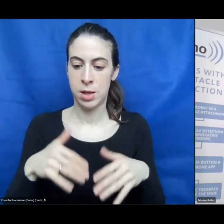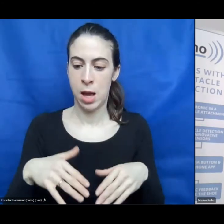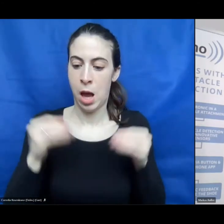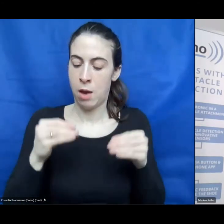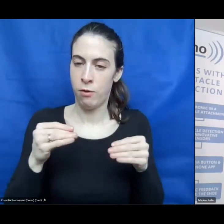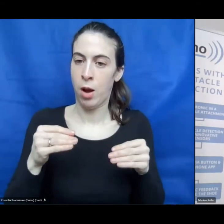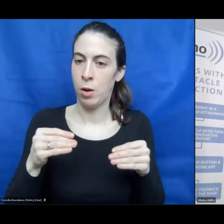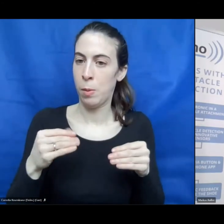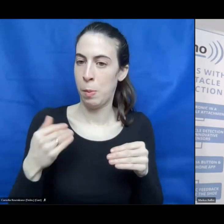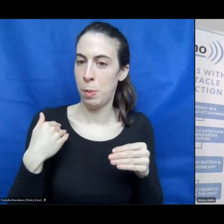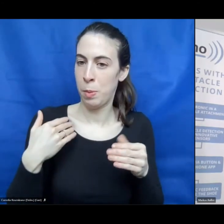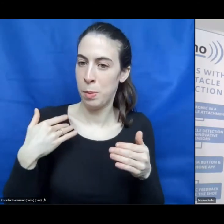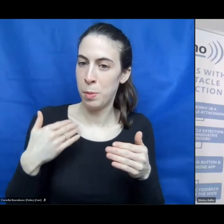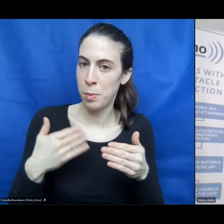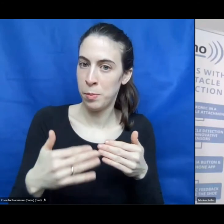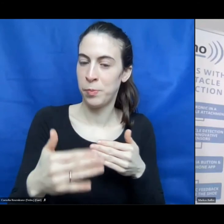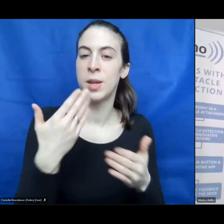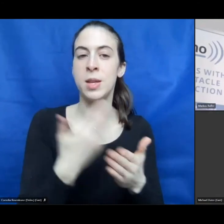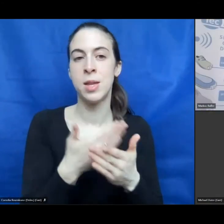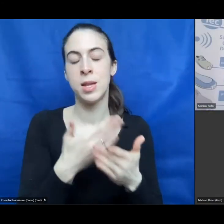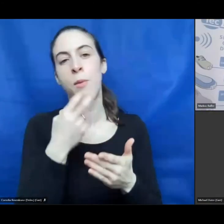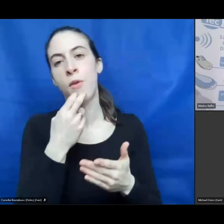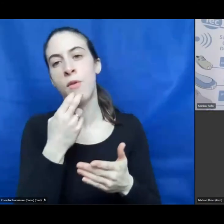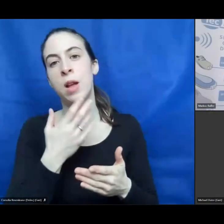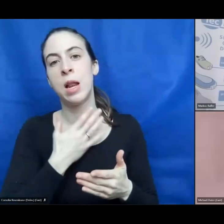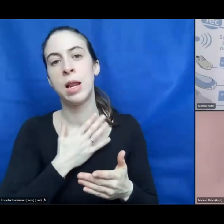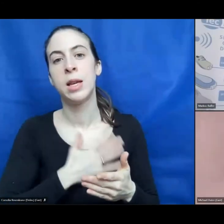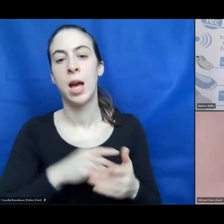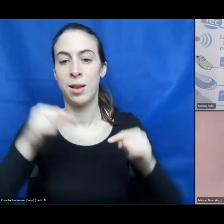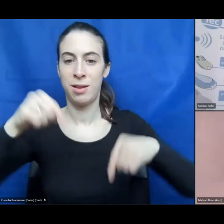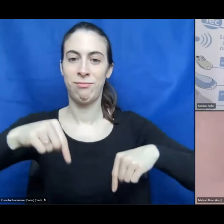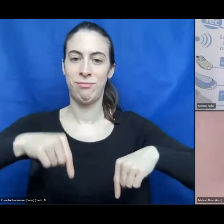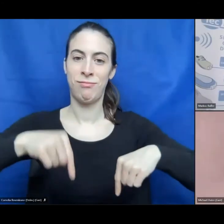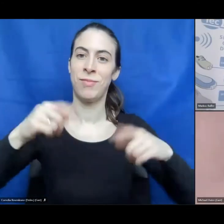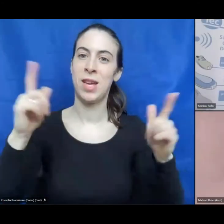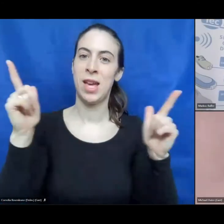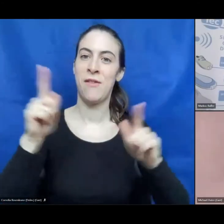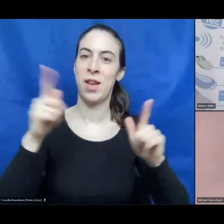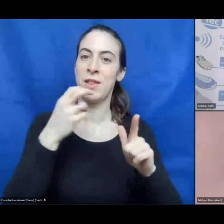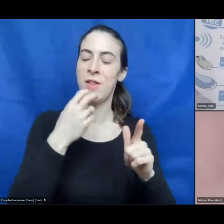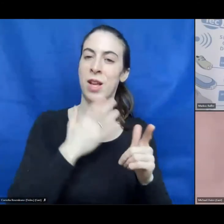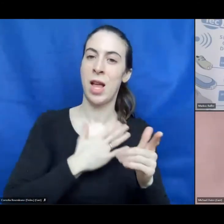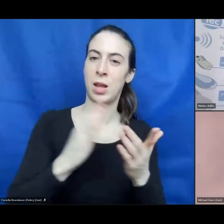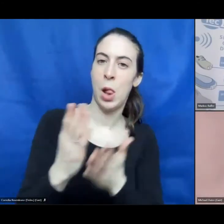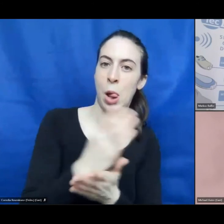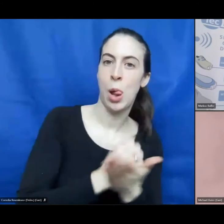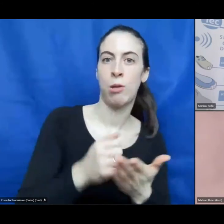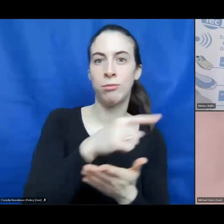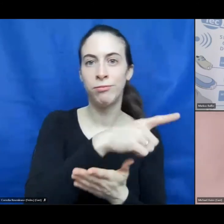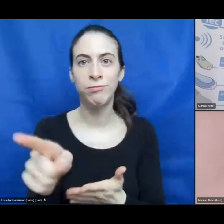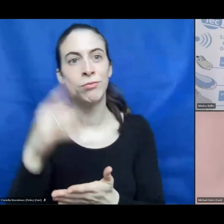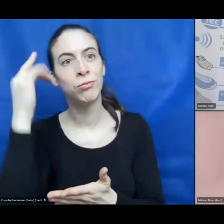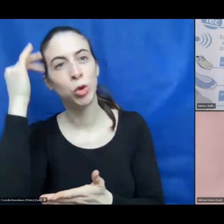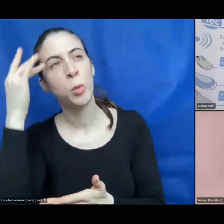because of this, we want to use this event now to get your thoughts about